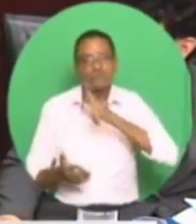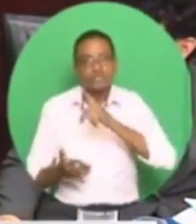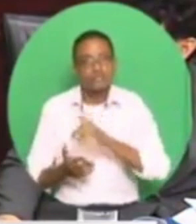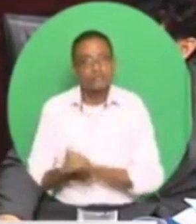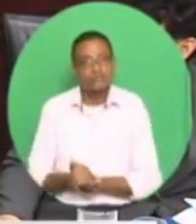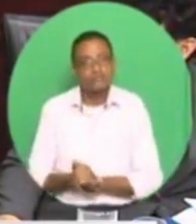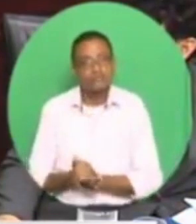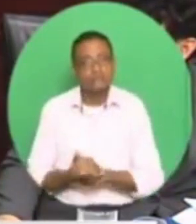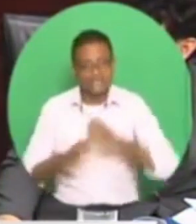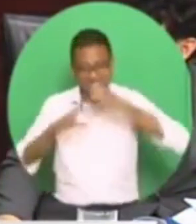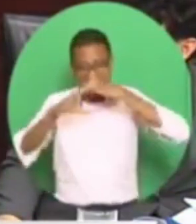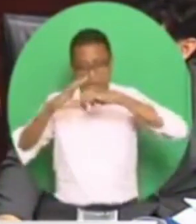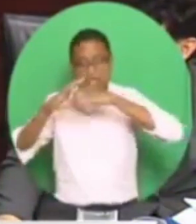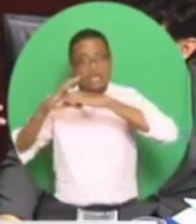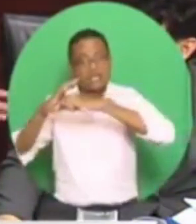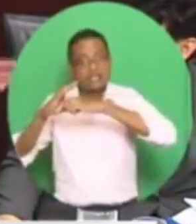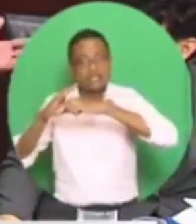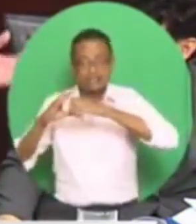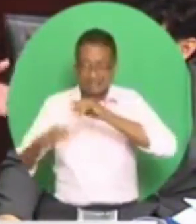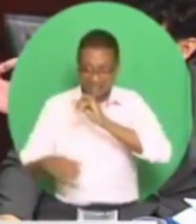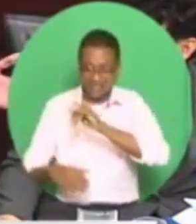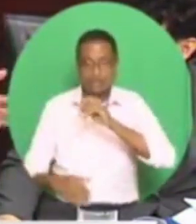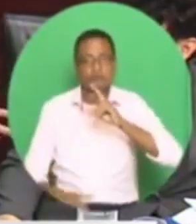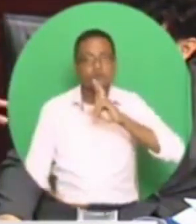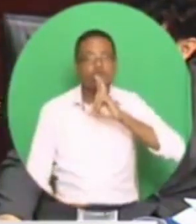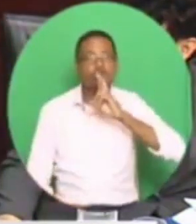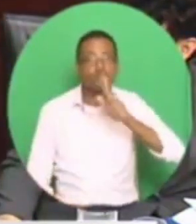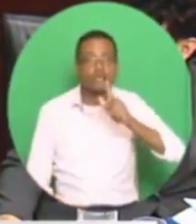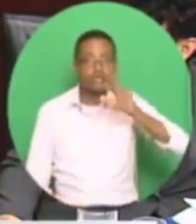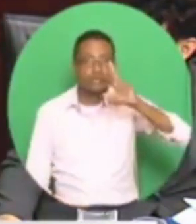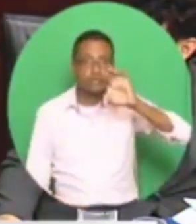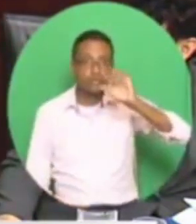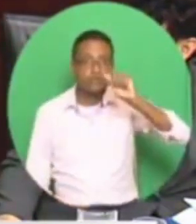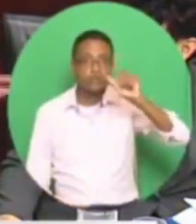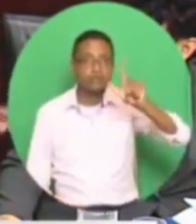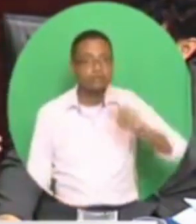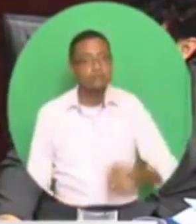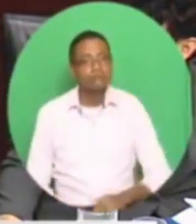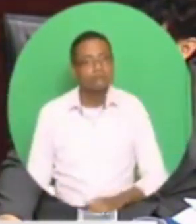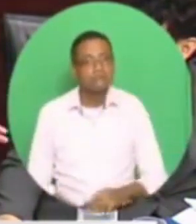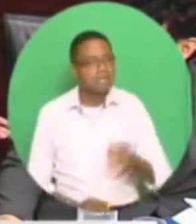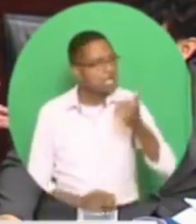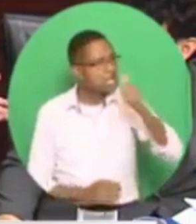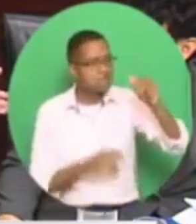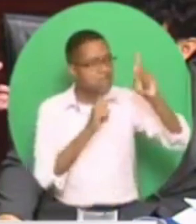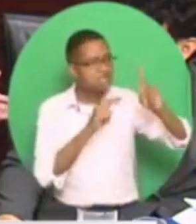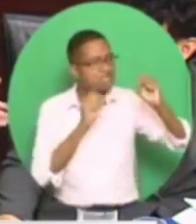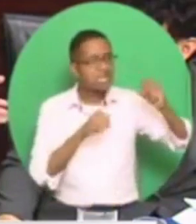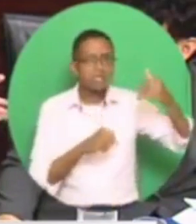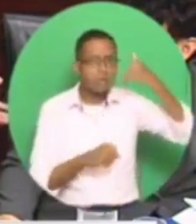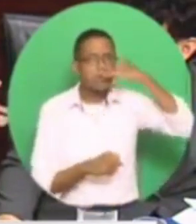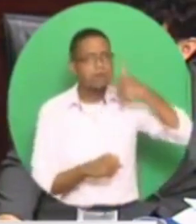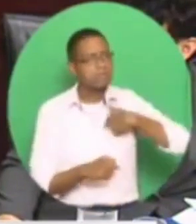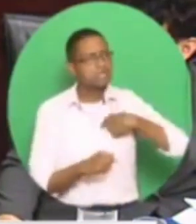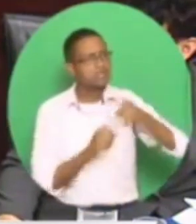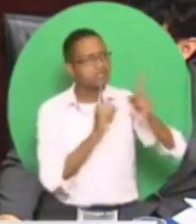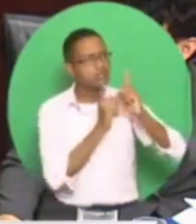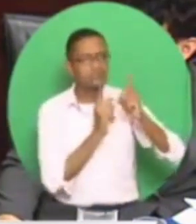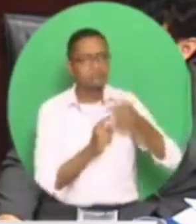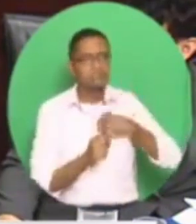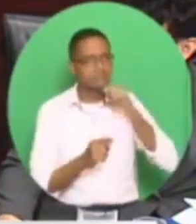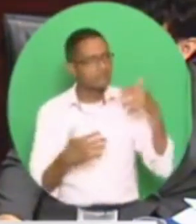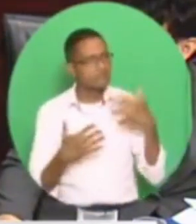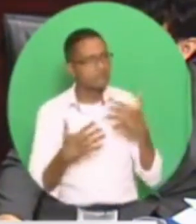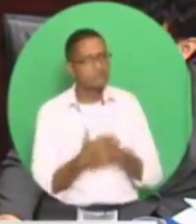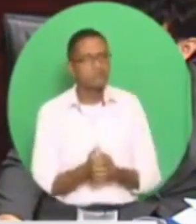the emails are real, and I could tell you without doubt that I am a person. Anybody could call me and talk to me. I'm afraid, indeed,